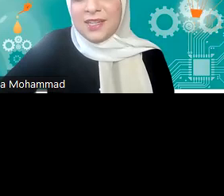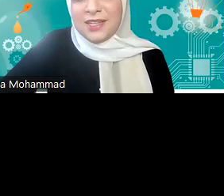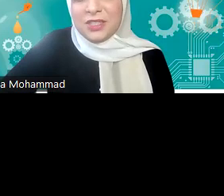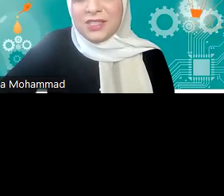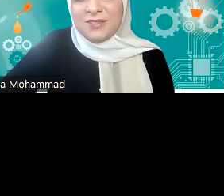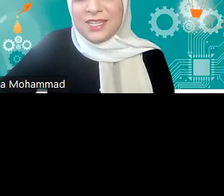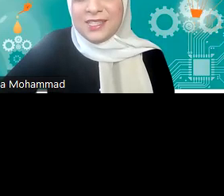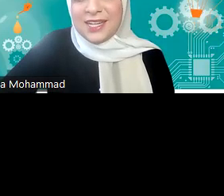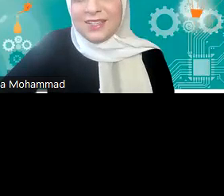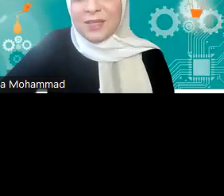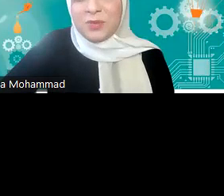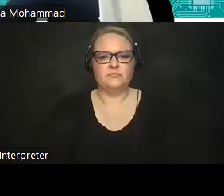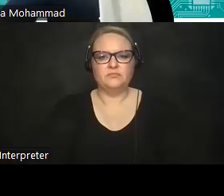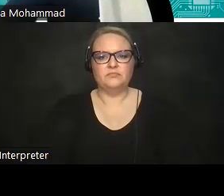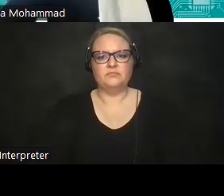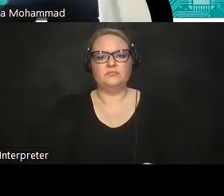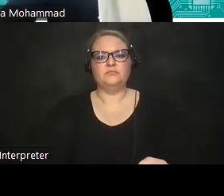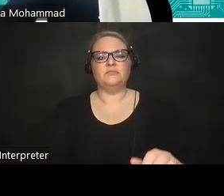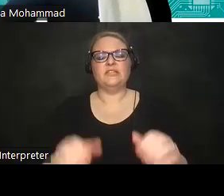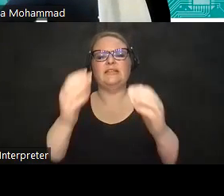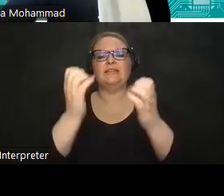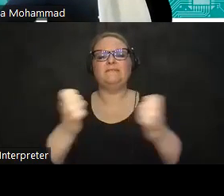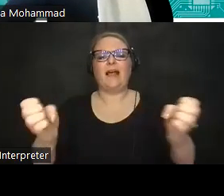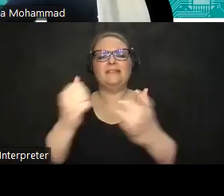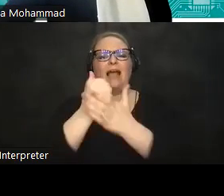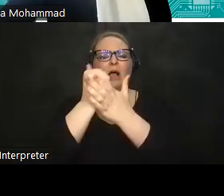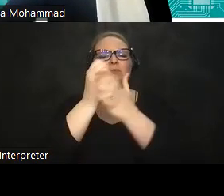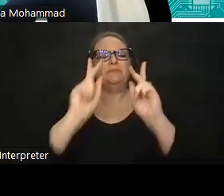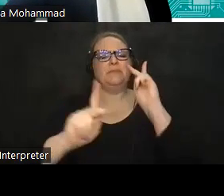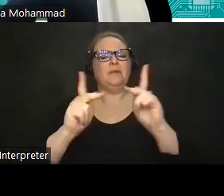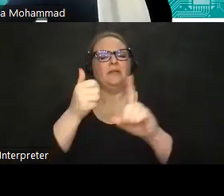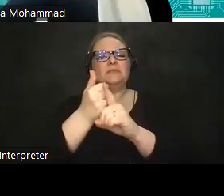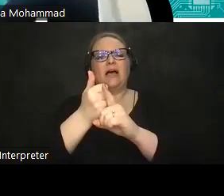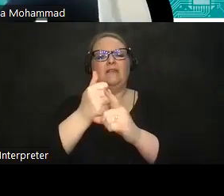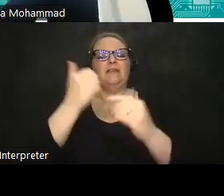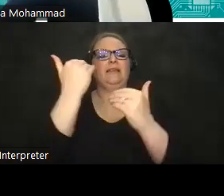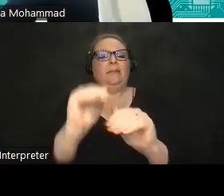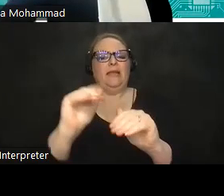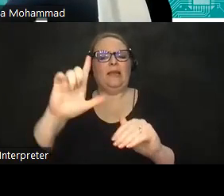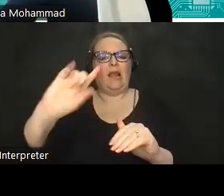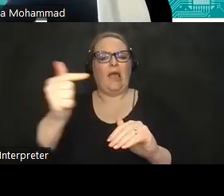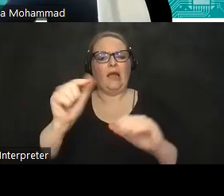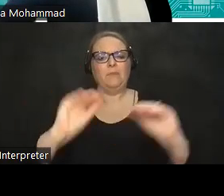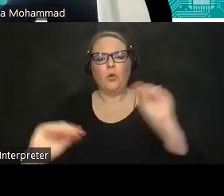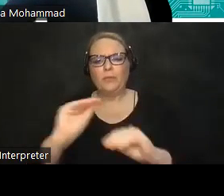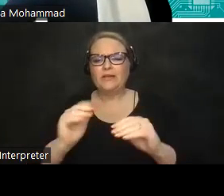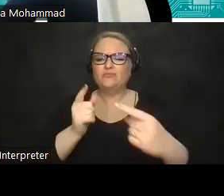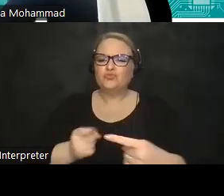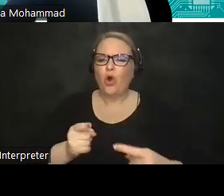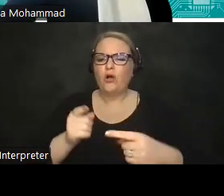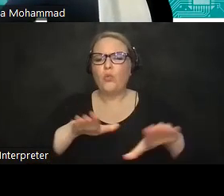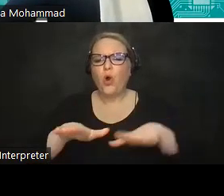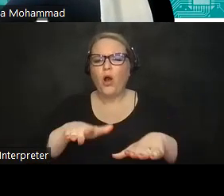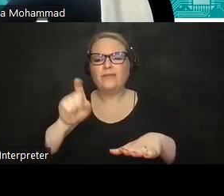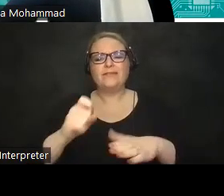is uh just a device that helps individuals who don't have who have limited leg mobility and have a hard time walking they need help with